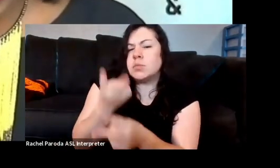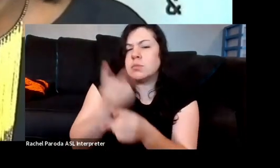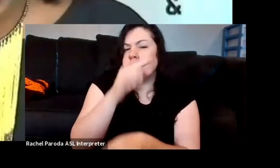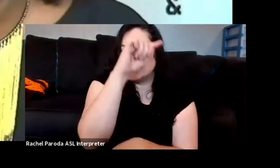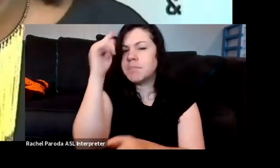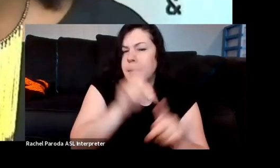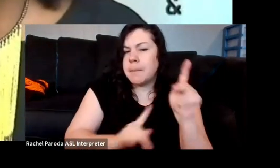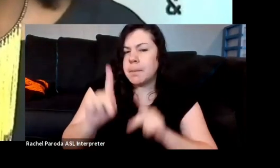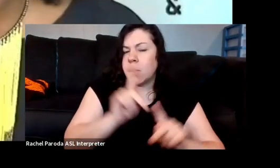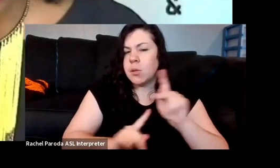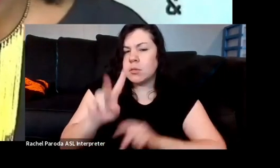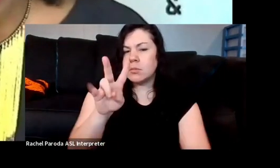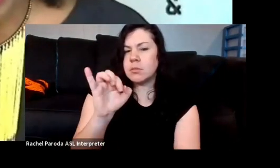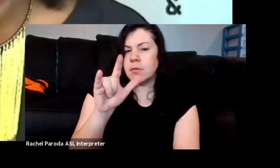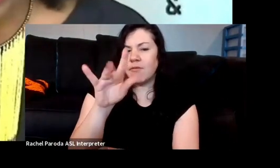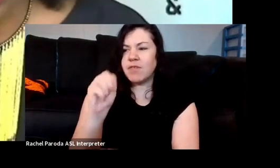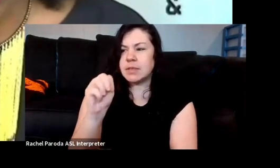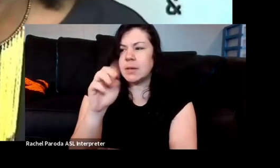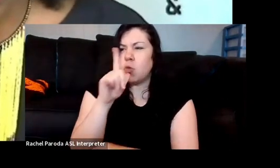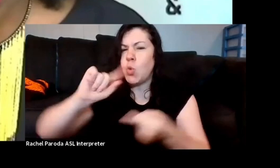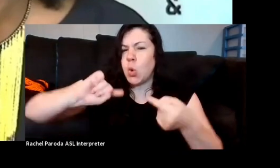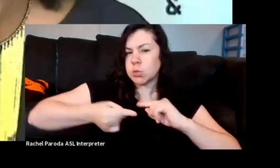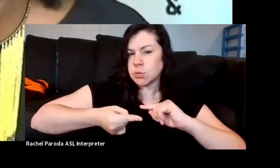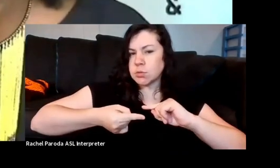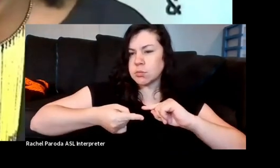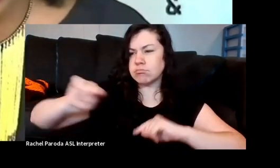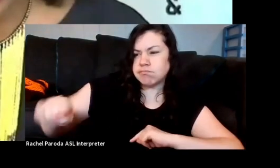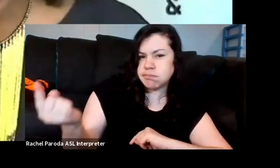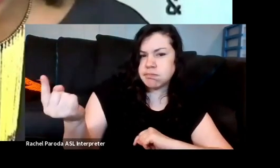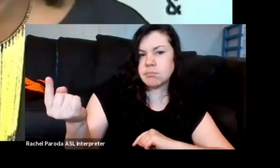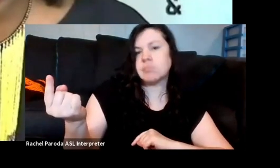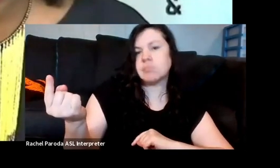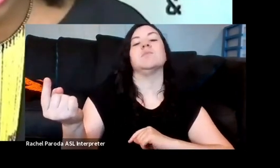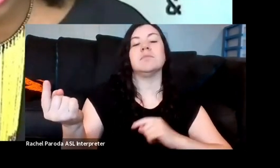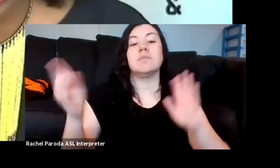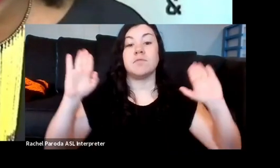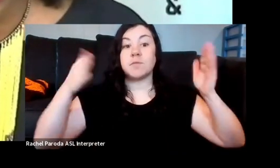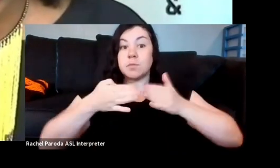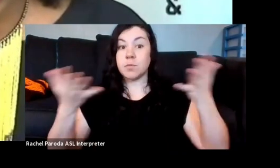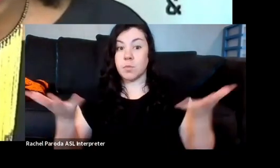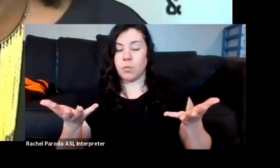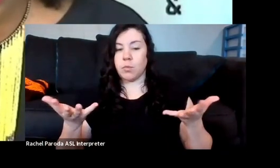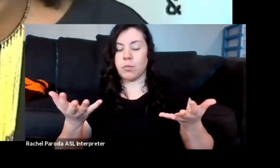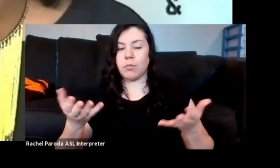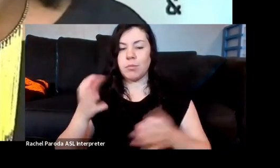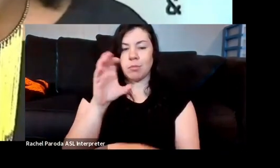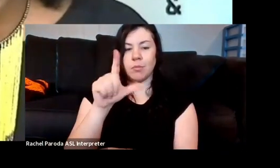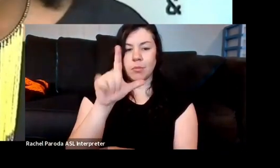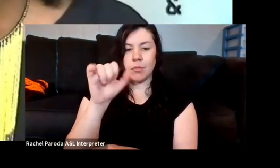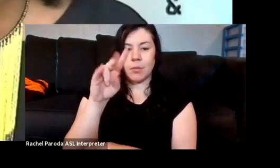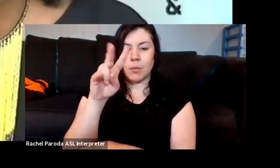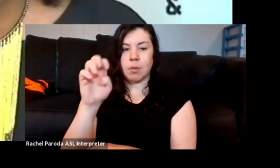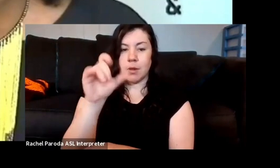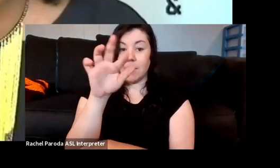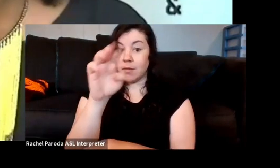of victims, of those most harmed. Our focus is on collective care and liberation, which really requires a communal